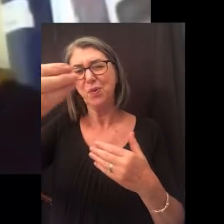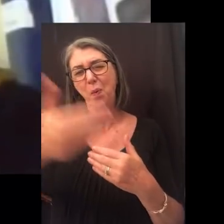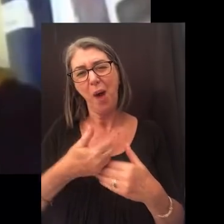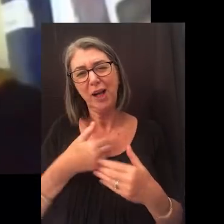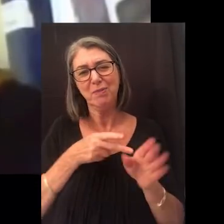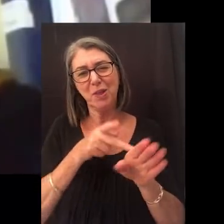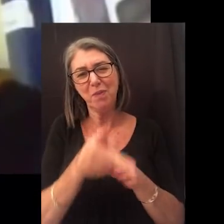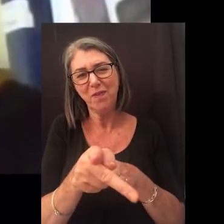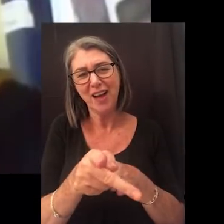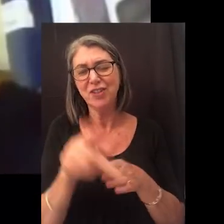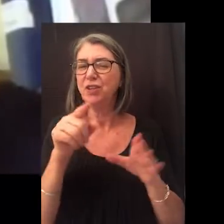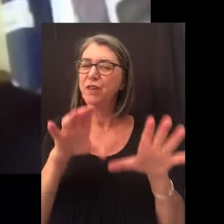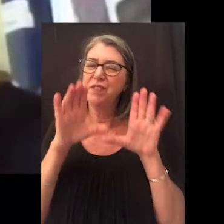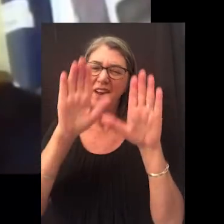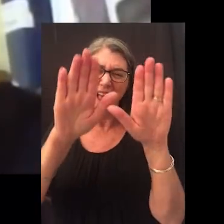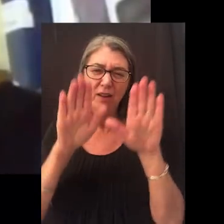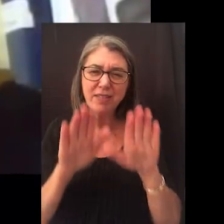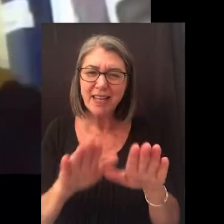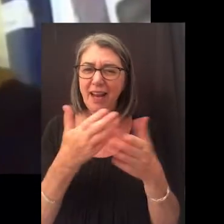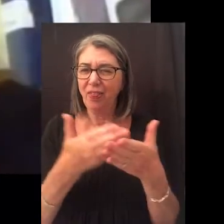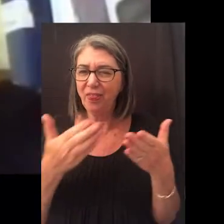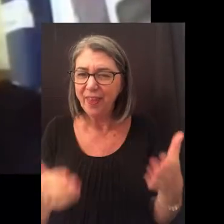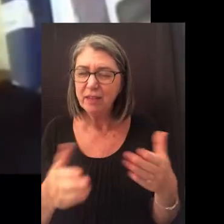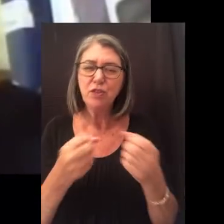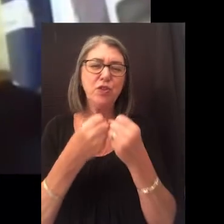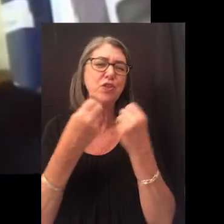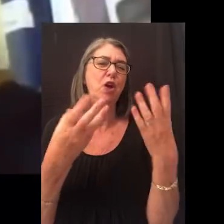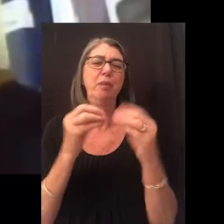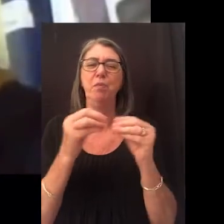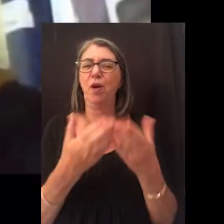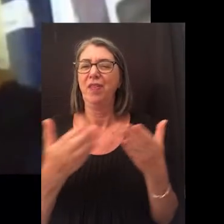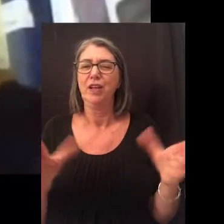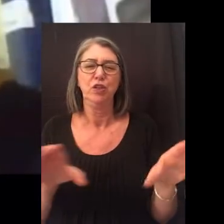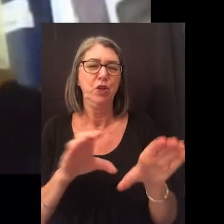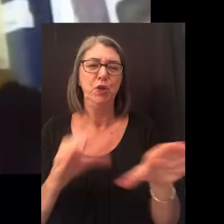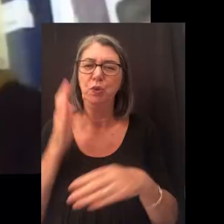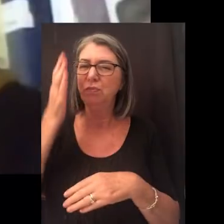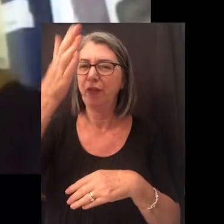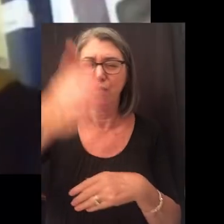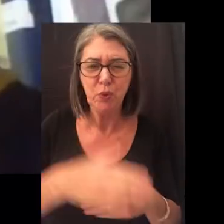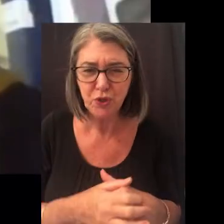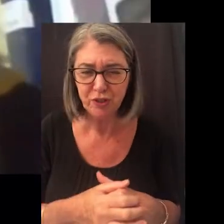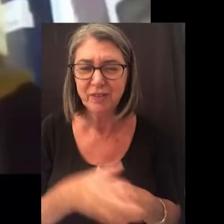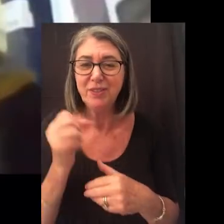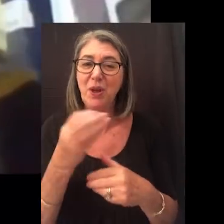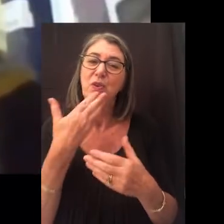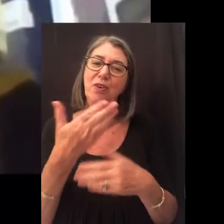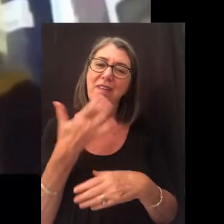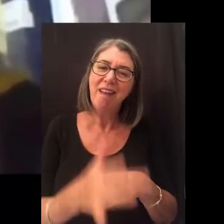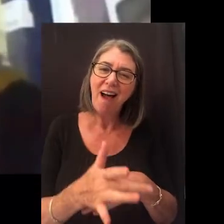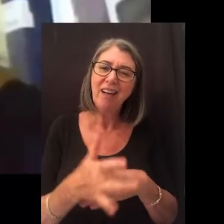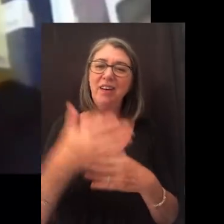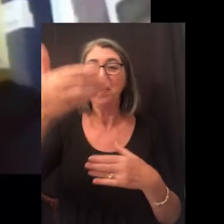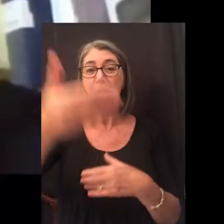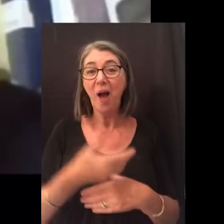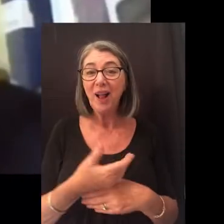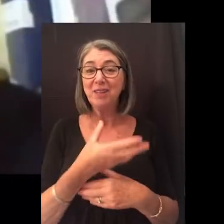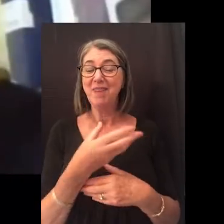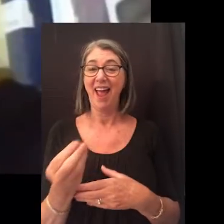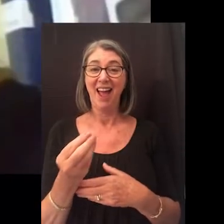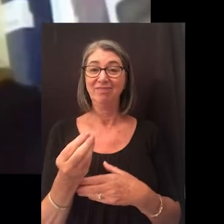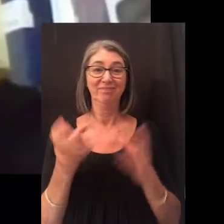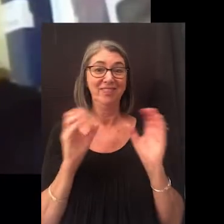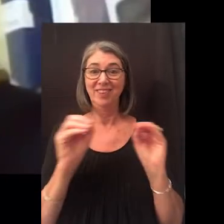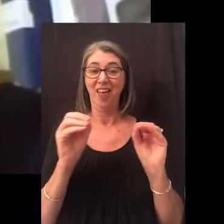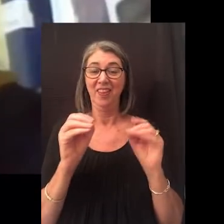still wish you all the best. Welcome to the profession. You've done outstanding things. There are so many more things for you to do in the future. So good